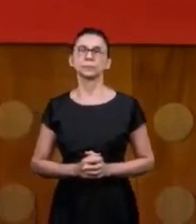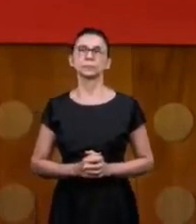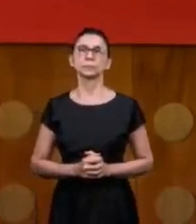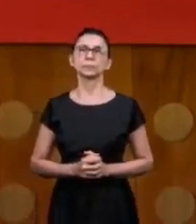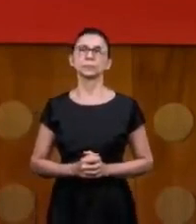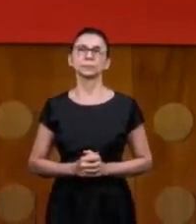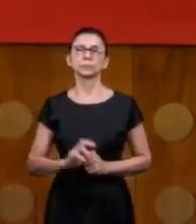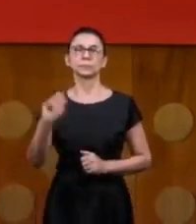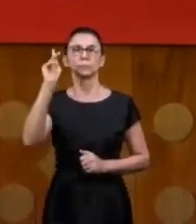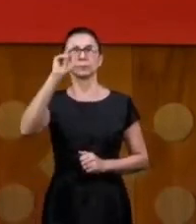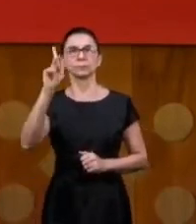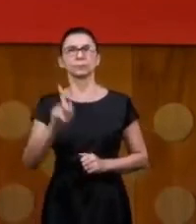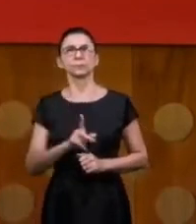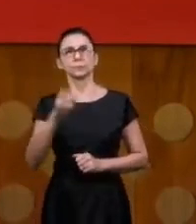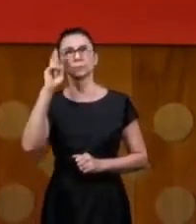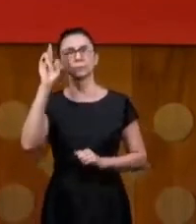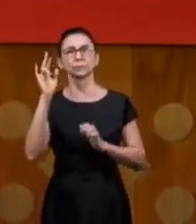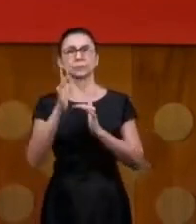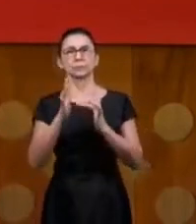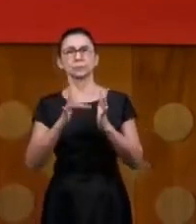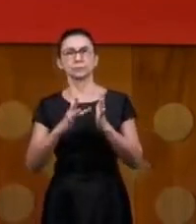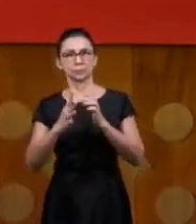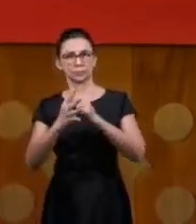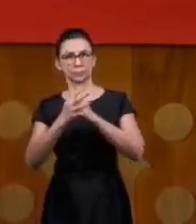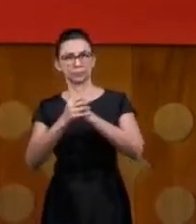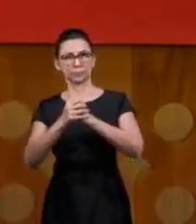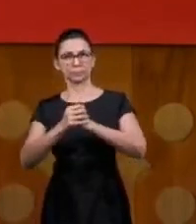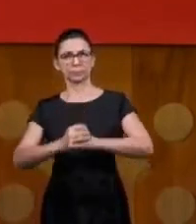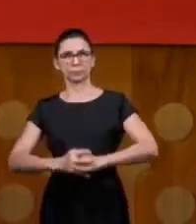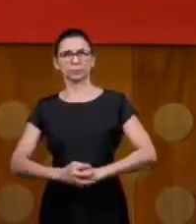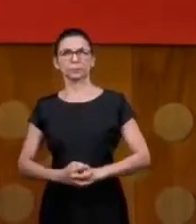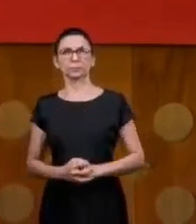Peace of the Lord our seminar is concluded